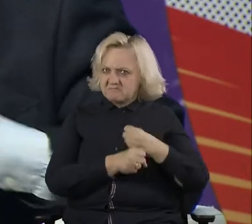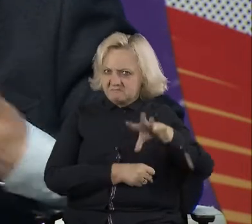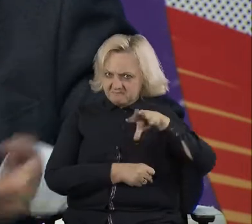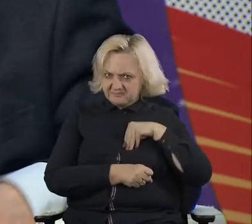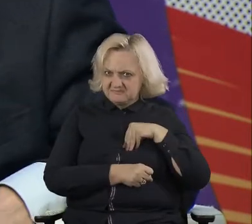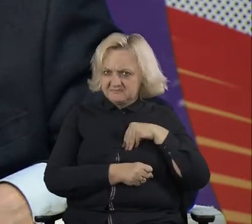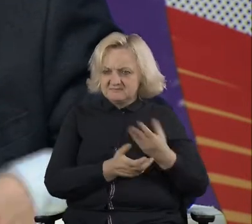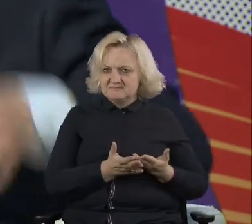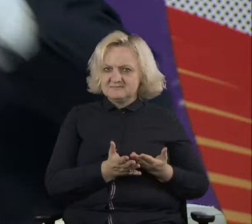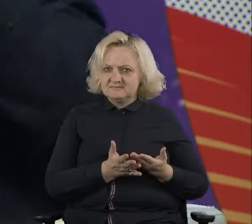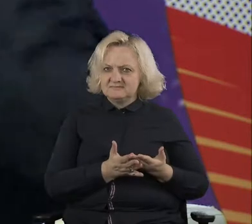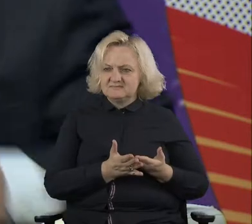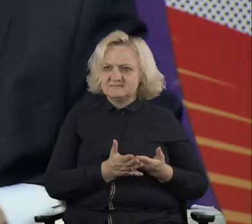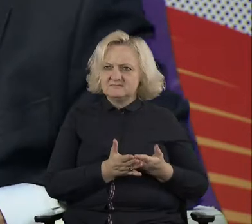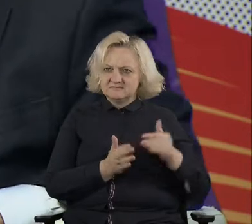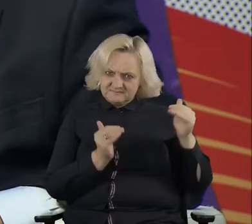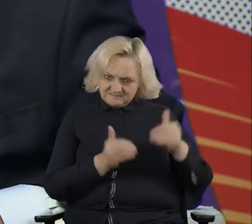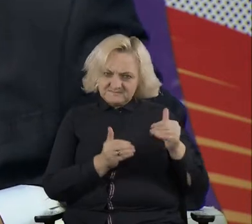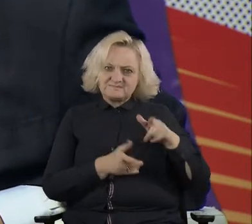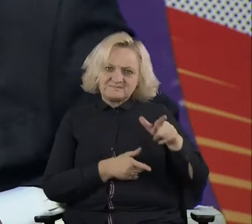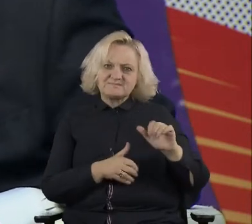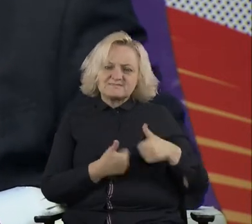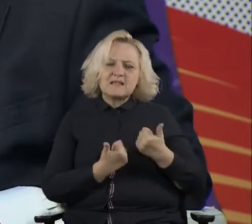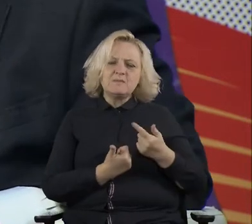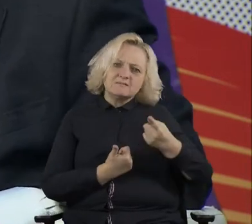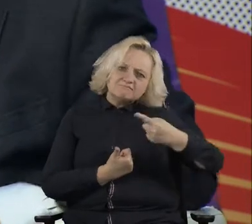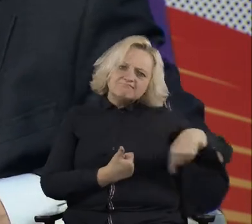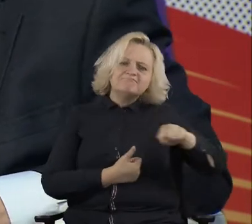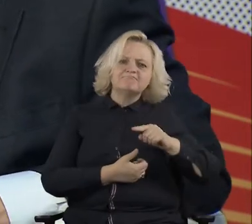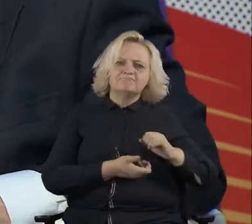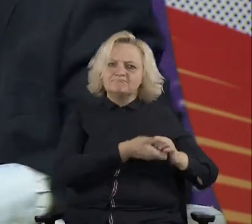written, not by me, but by the, by, by the PDF guys.